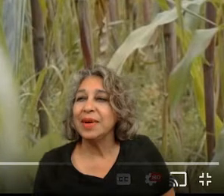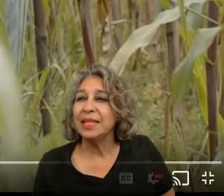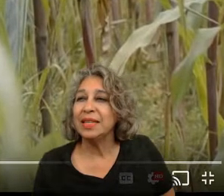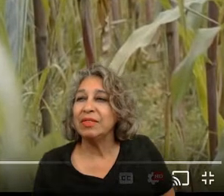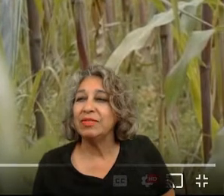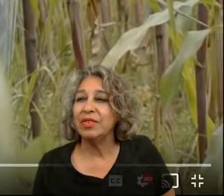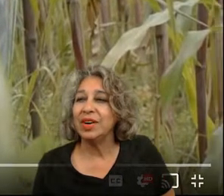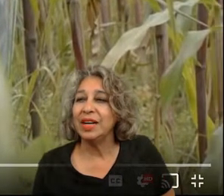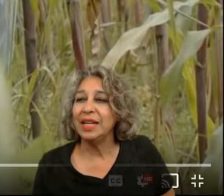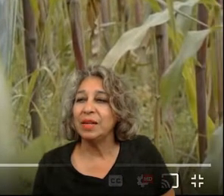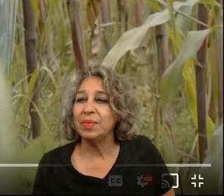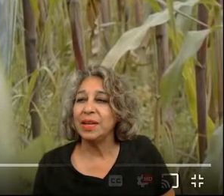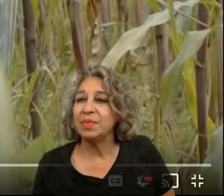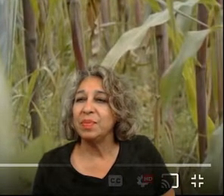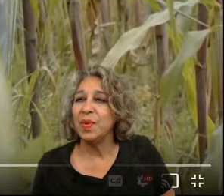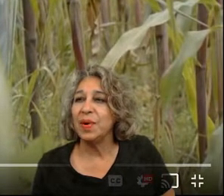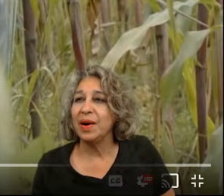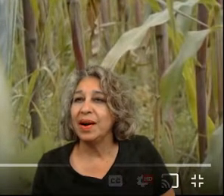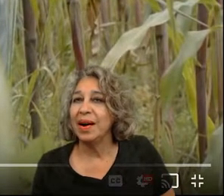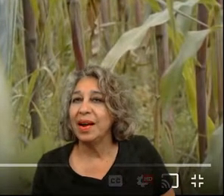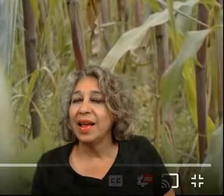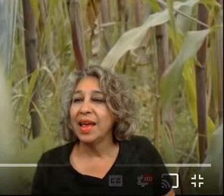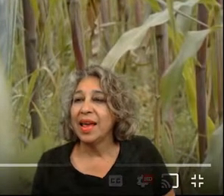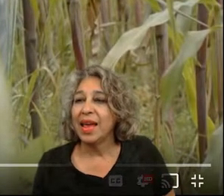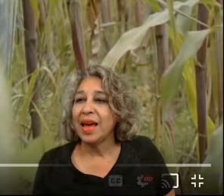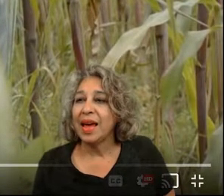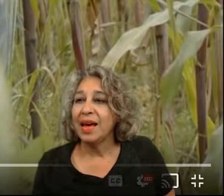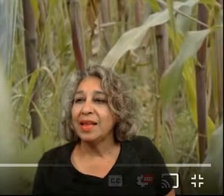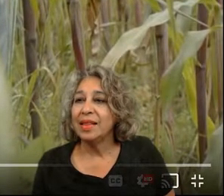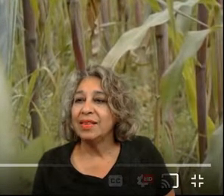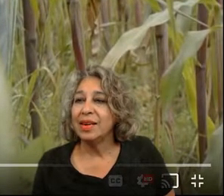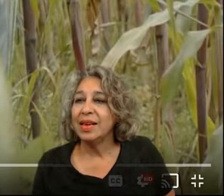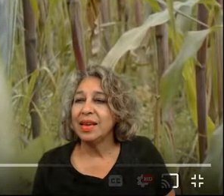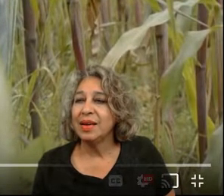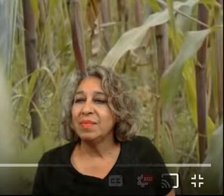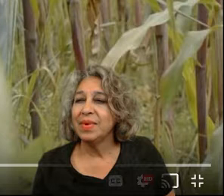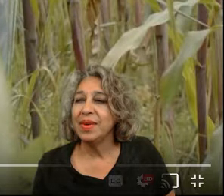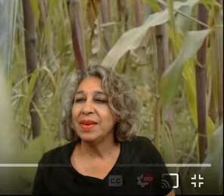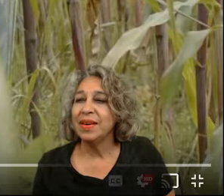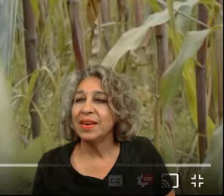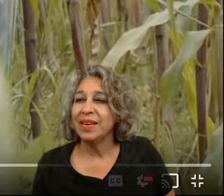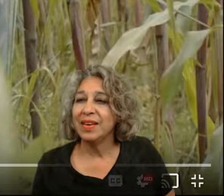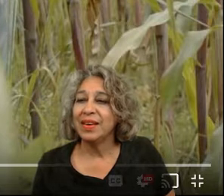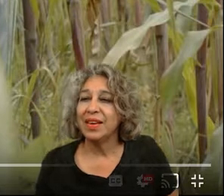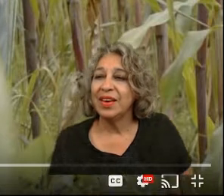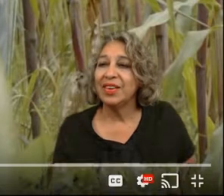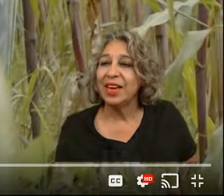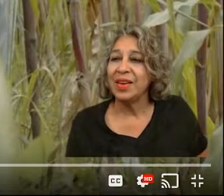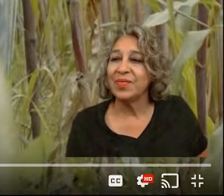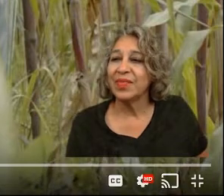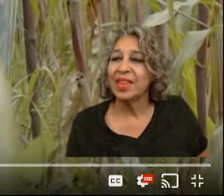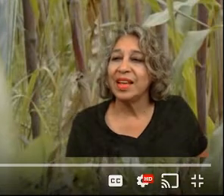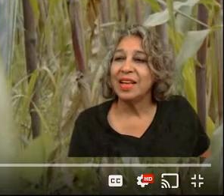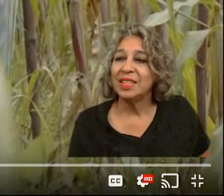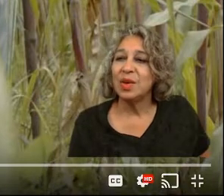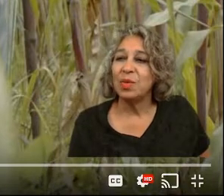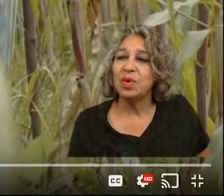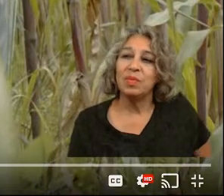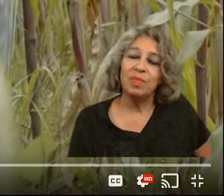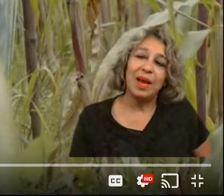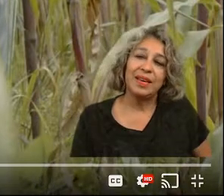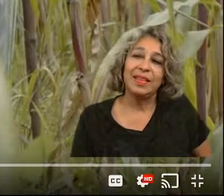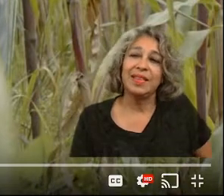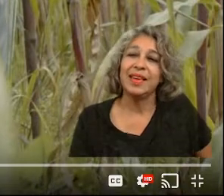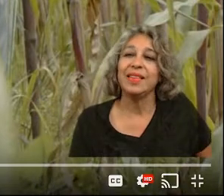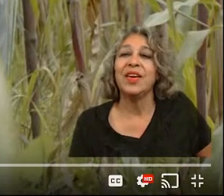and move myself over a little bit more uh here I am okay so I